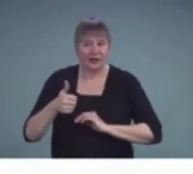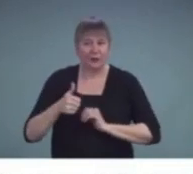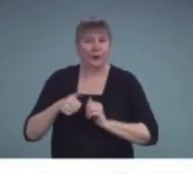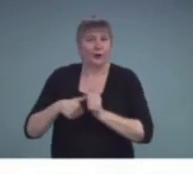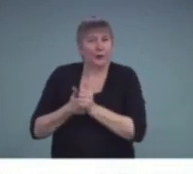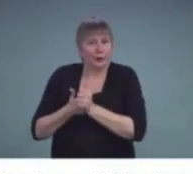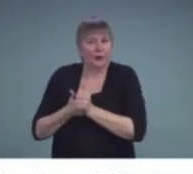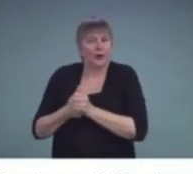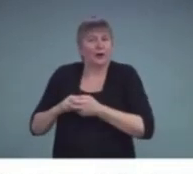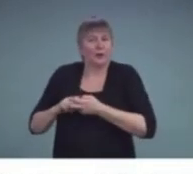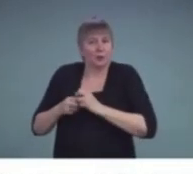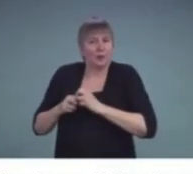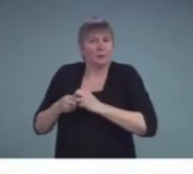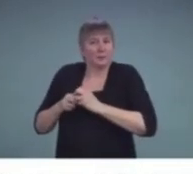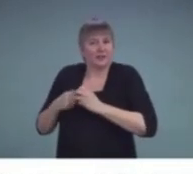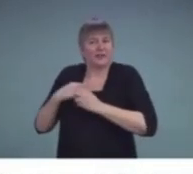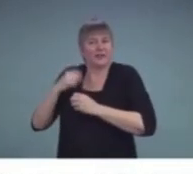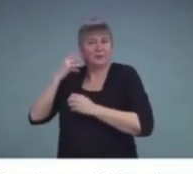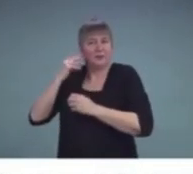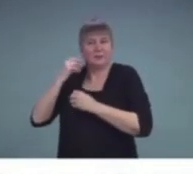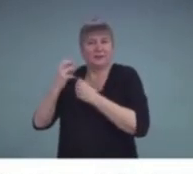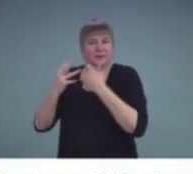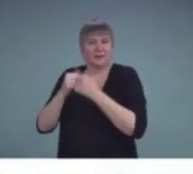experiencing for a number of years.